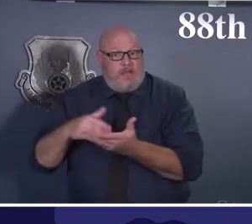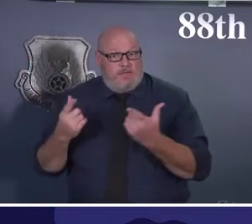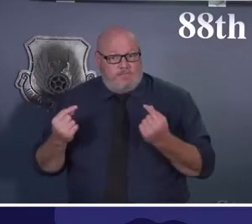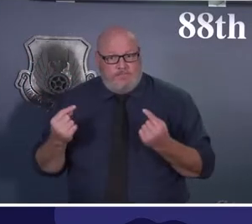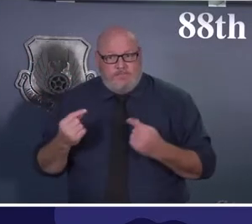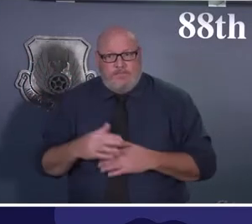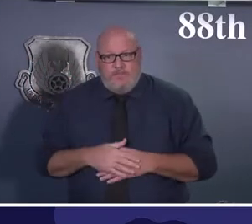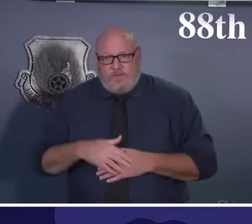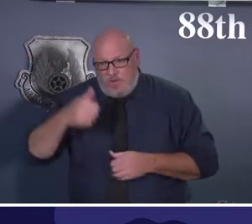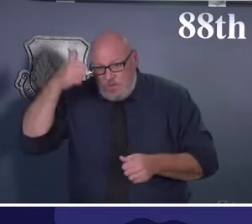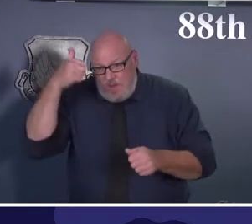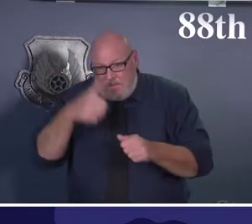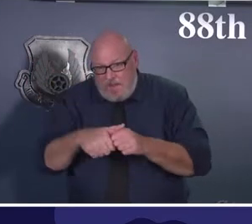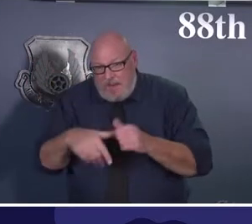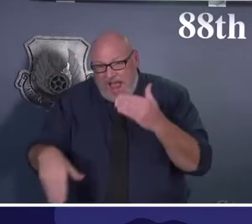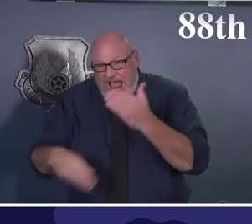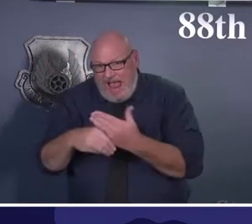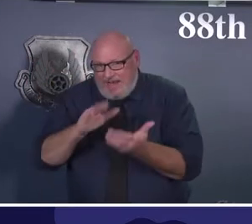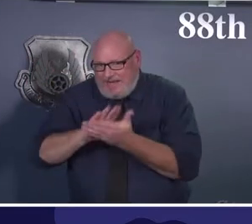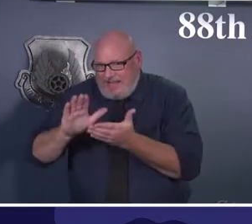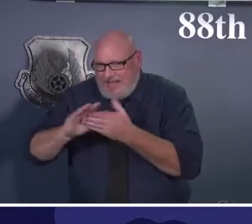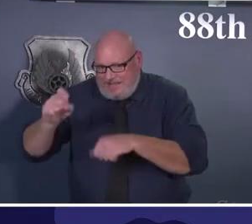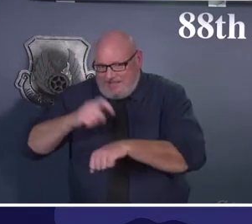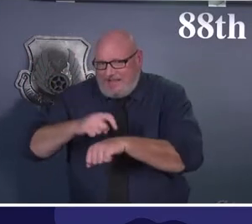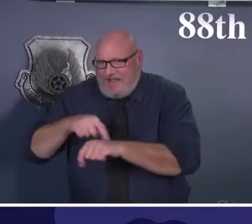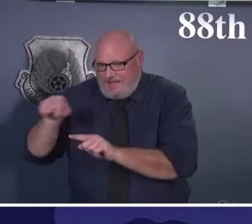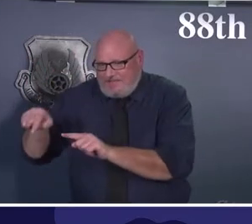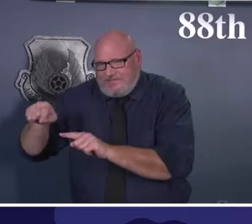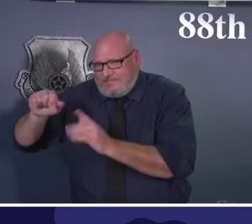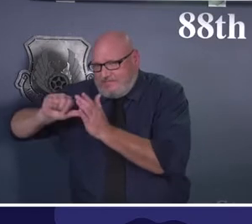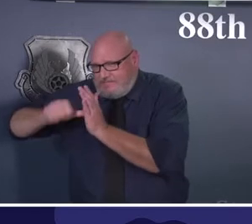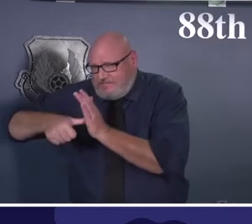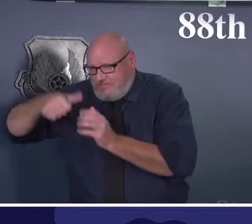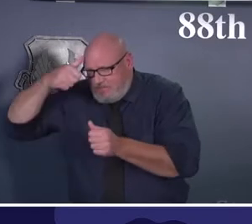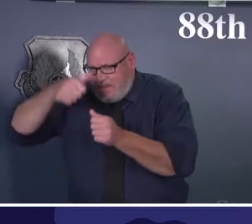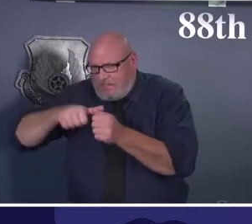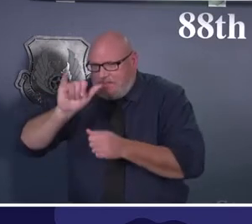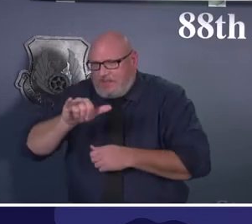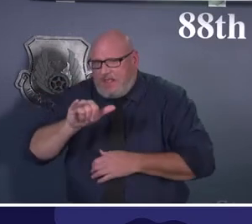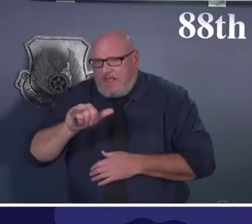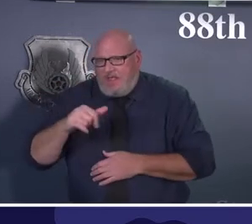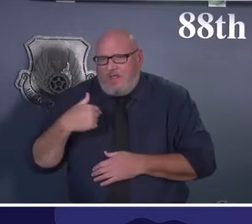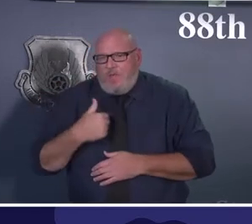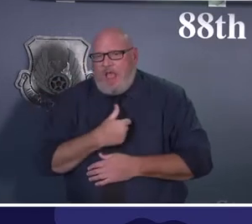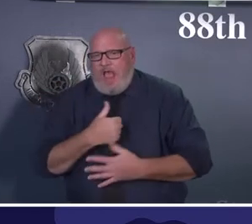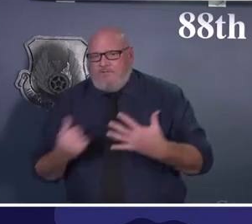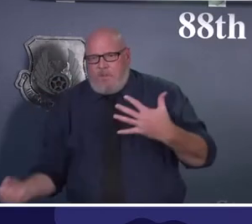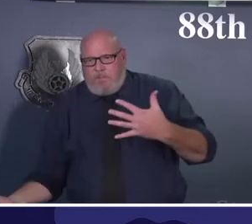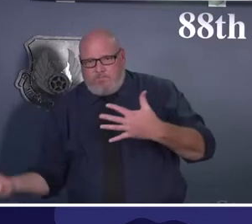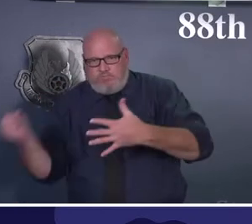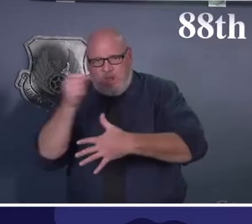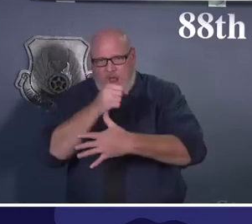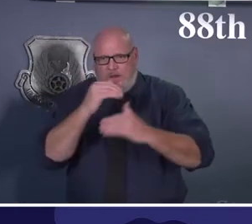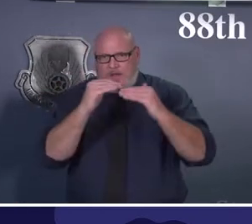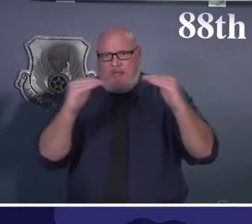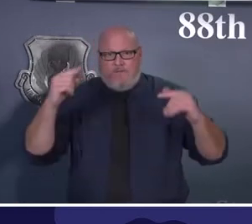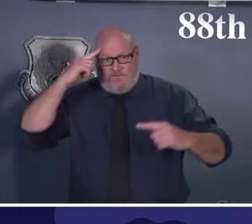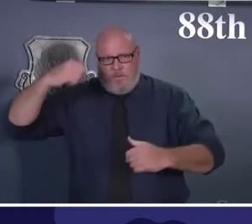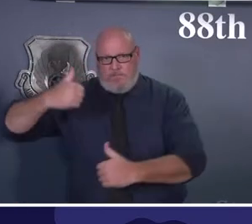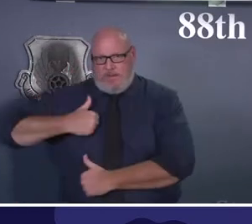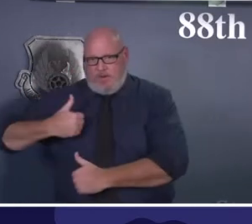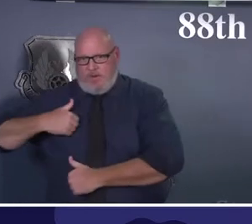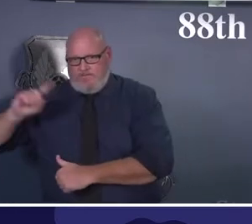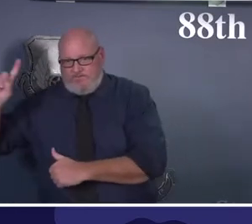You will also notice that our patron prioritization list. Please note that all of our categories, all four categories are welcome to our fitness centers.